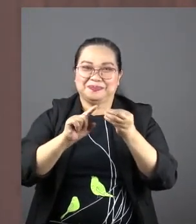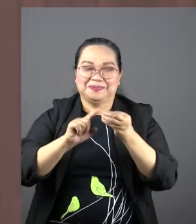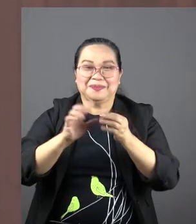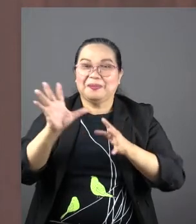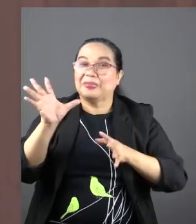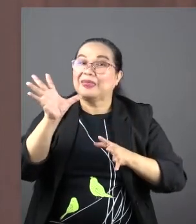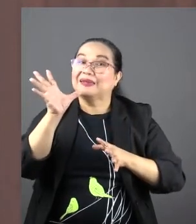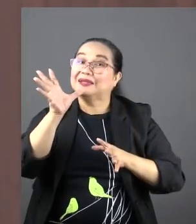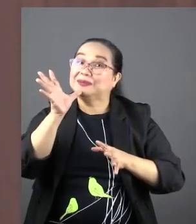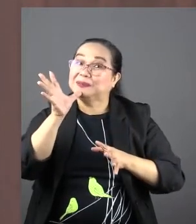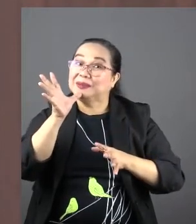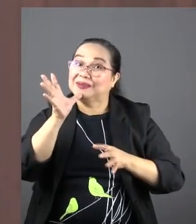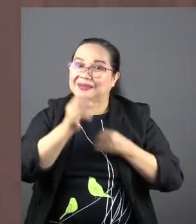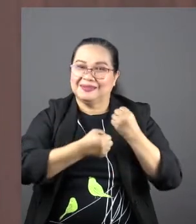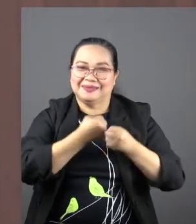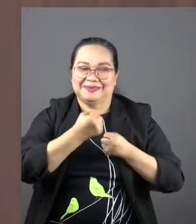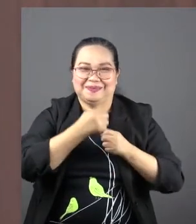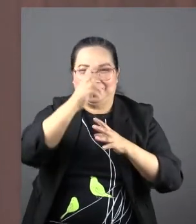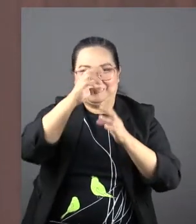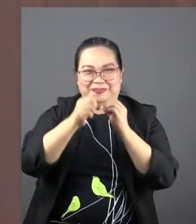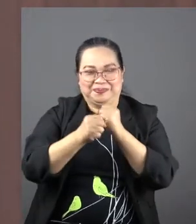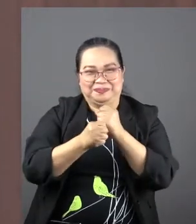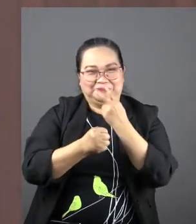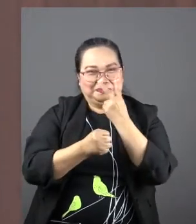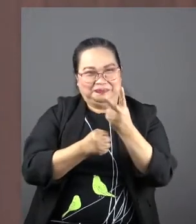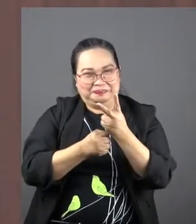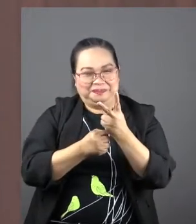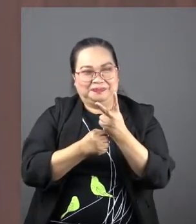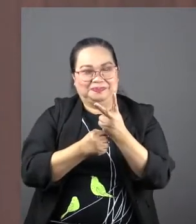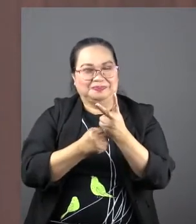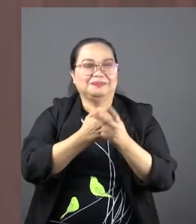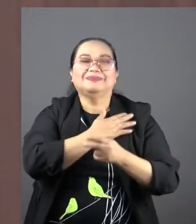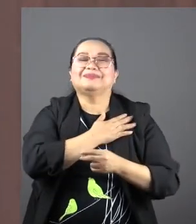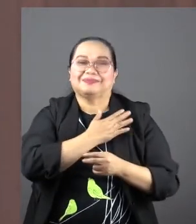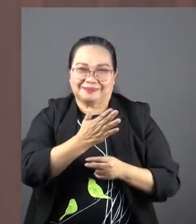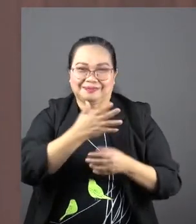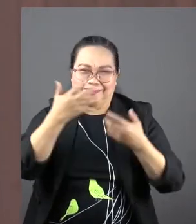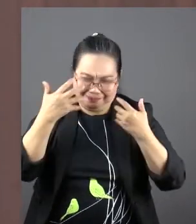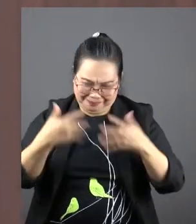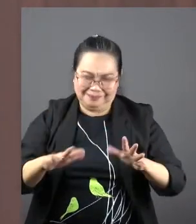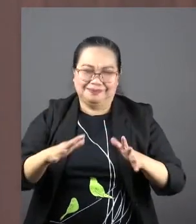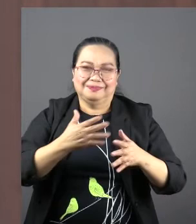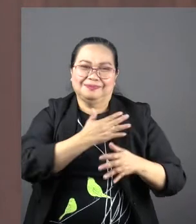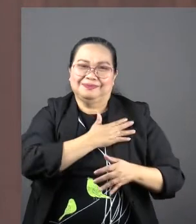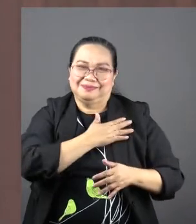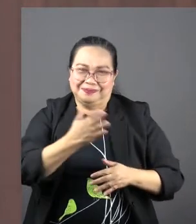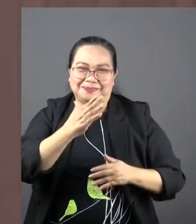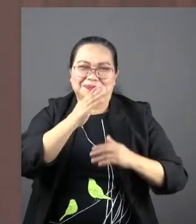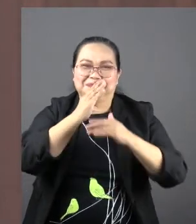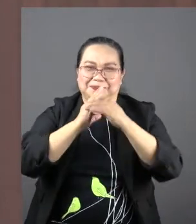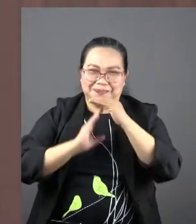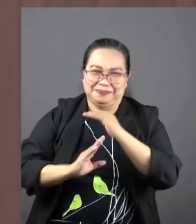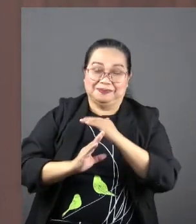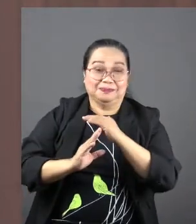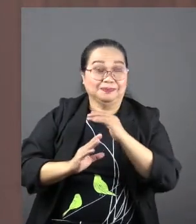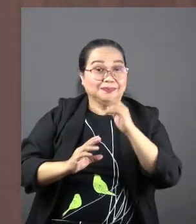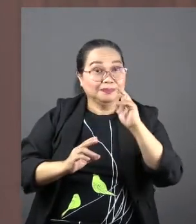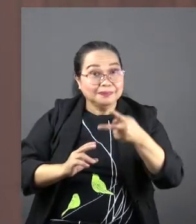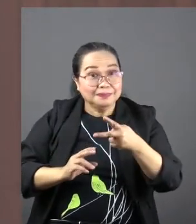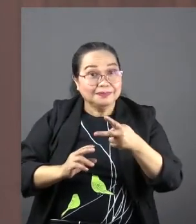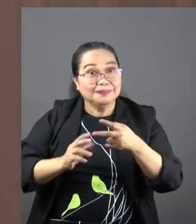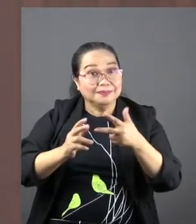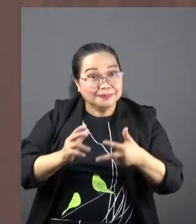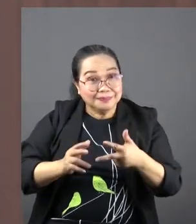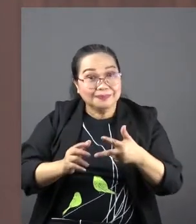mother's sacrificial trust. We already saw her sacrificial commitment. We have seen her sacrificial humility. Look at her sacrificial